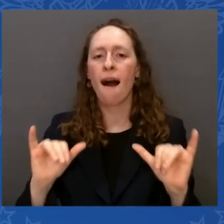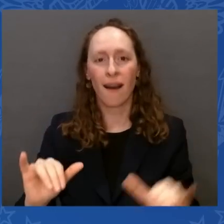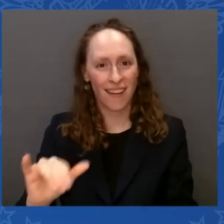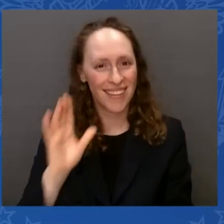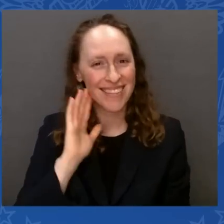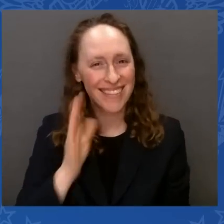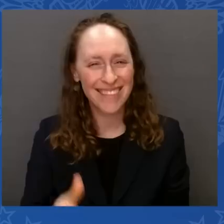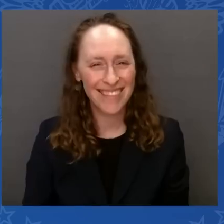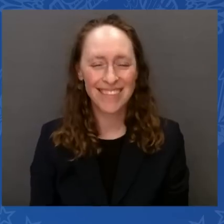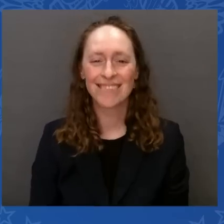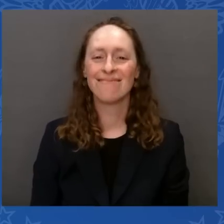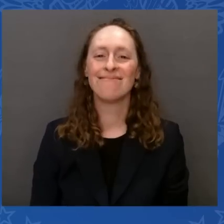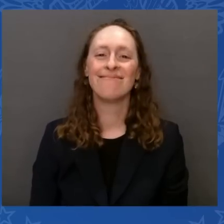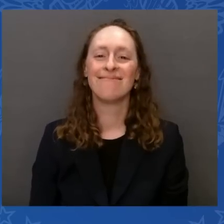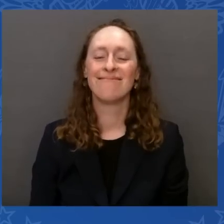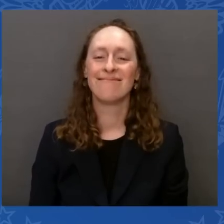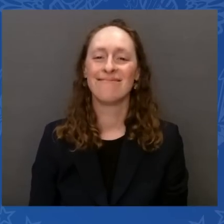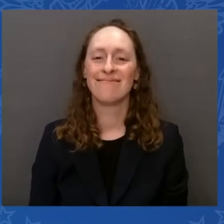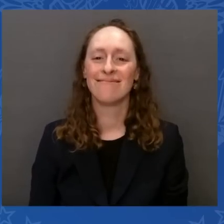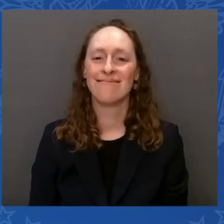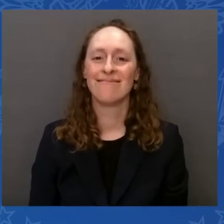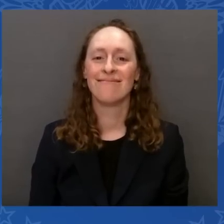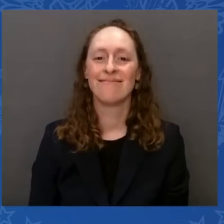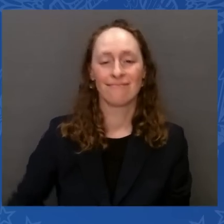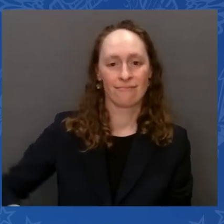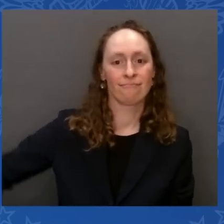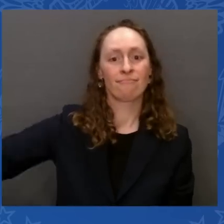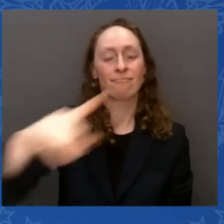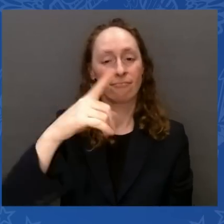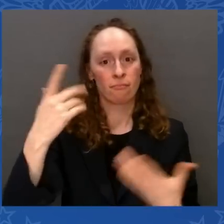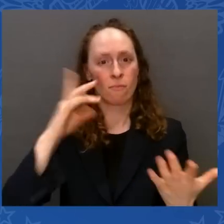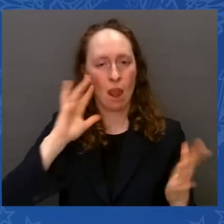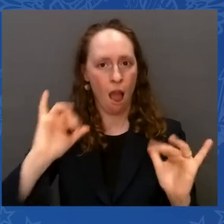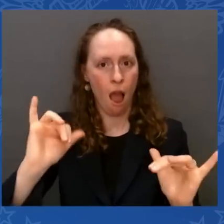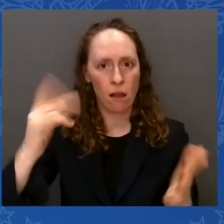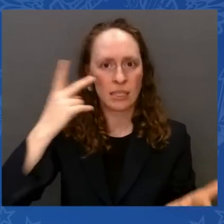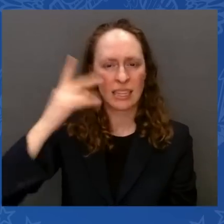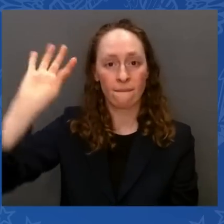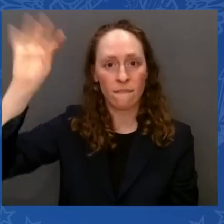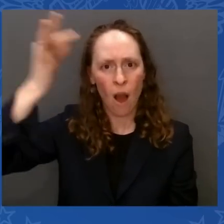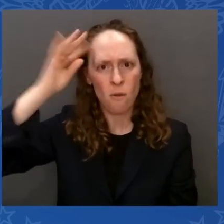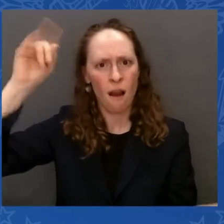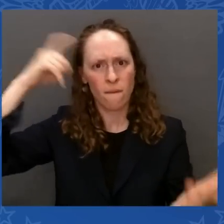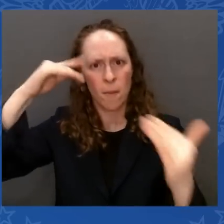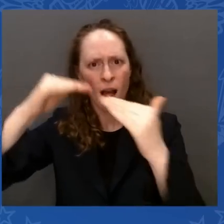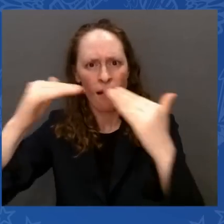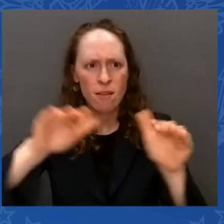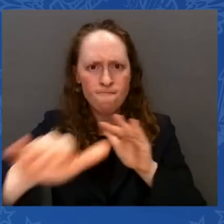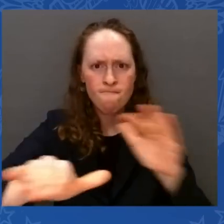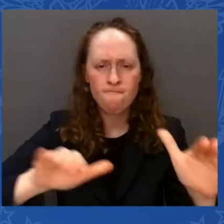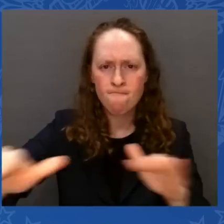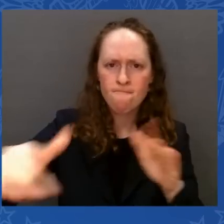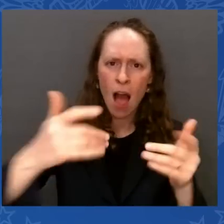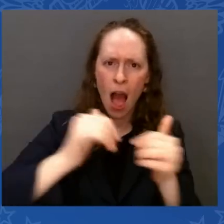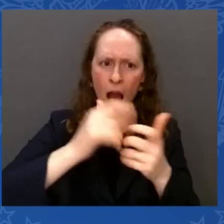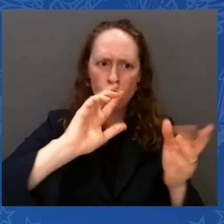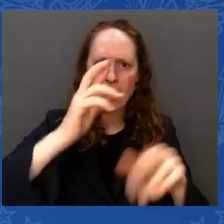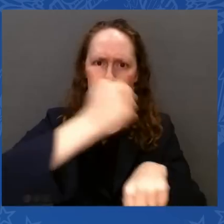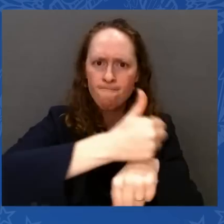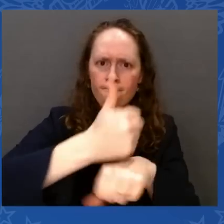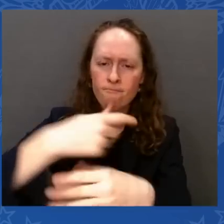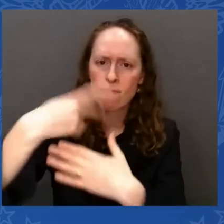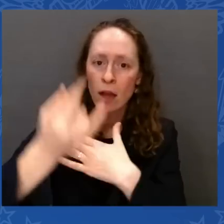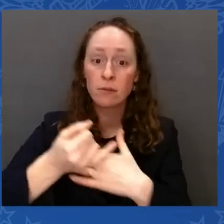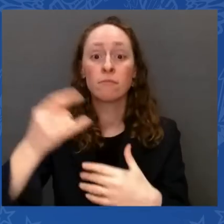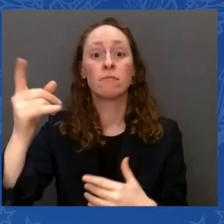quickly in the process. They'll attract more private sector investment as well to get the best possible results for American workers